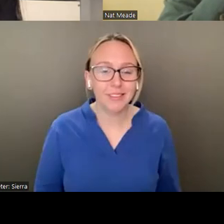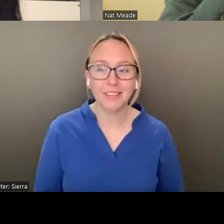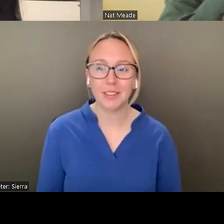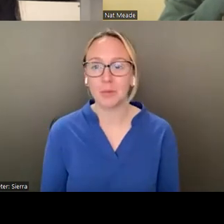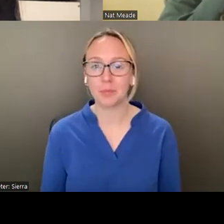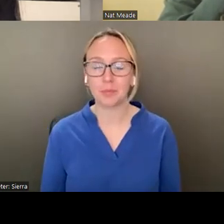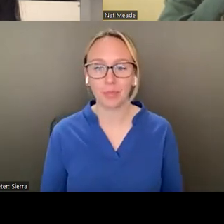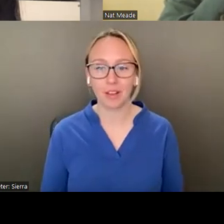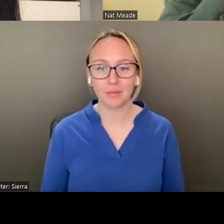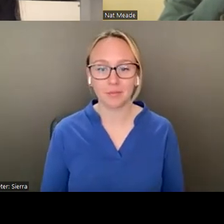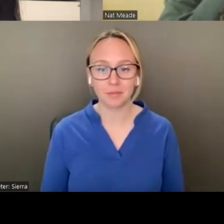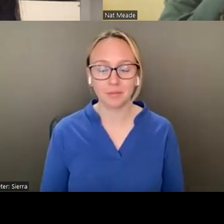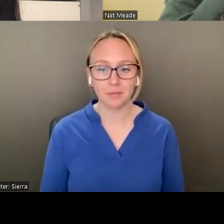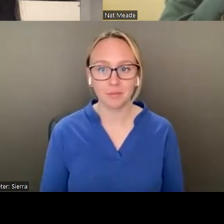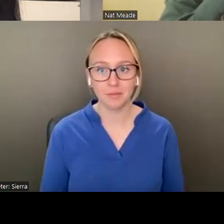Maybe, maybe like